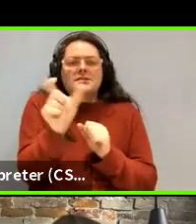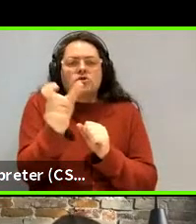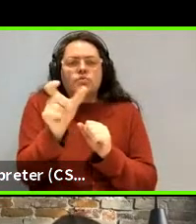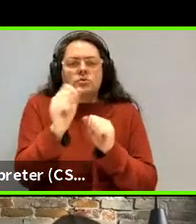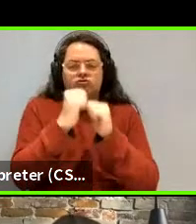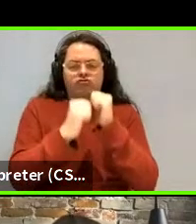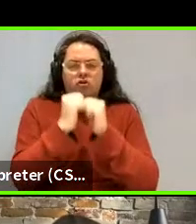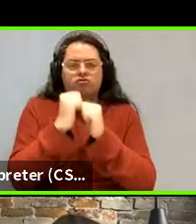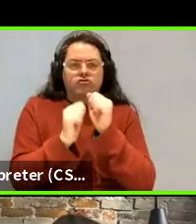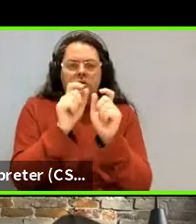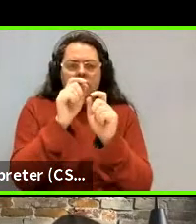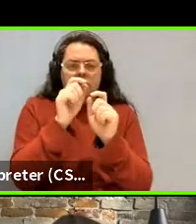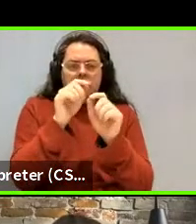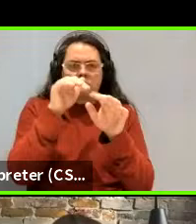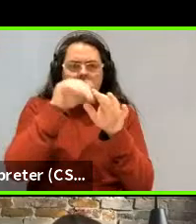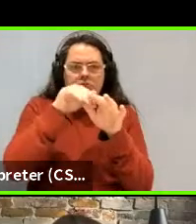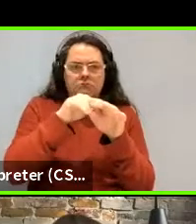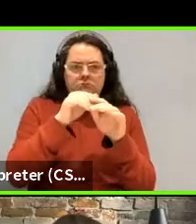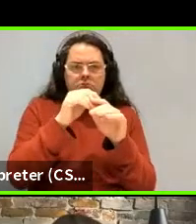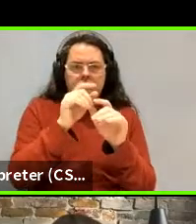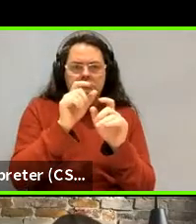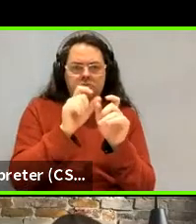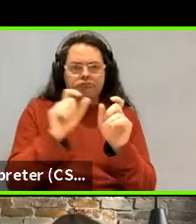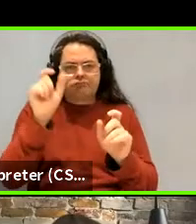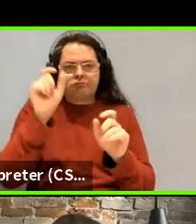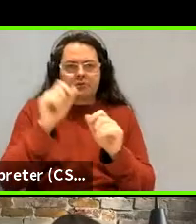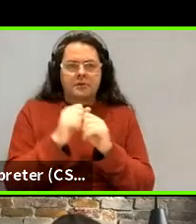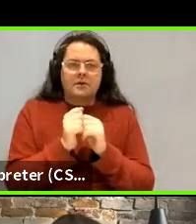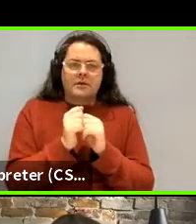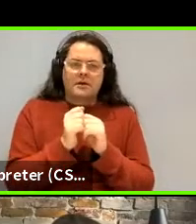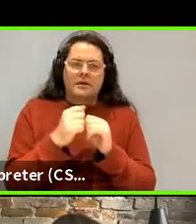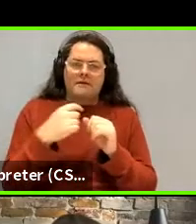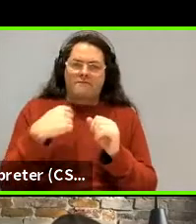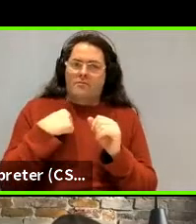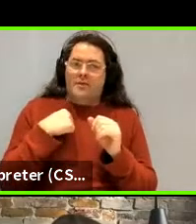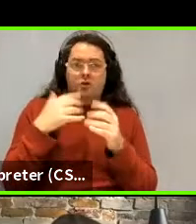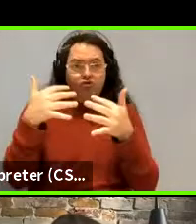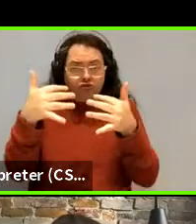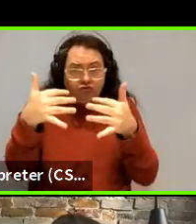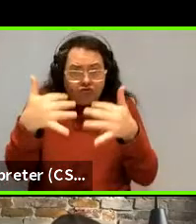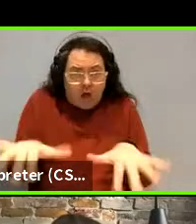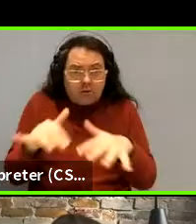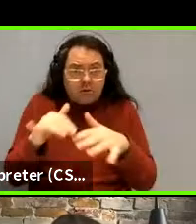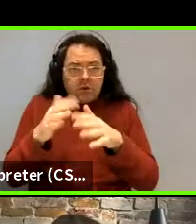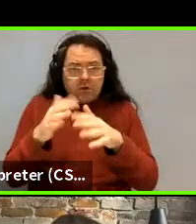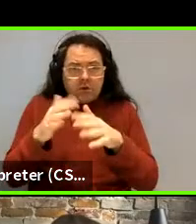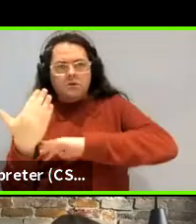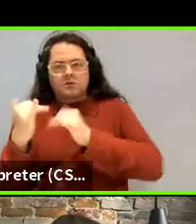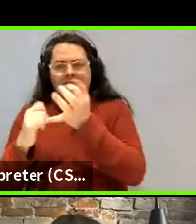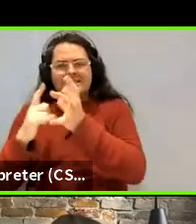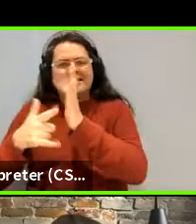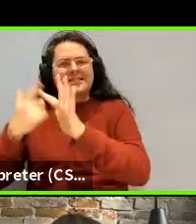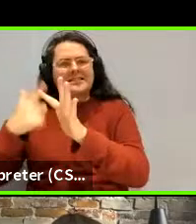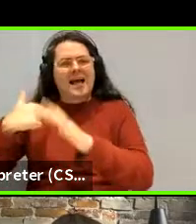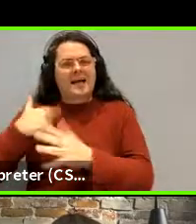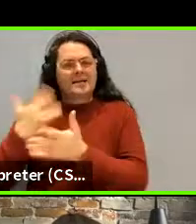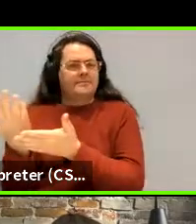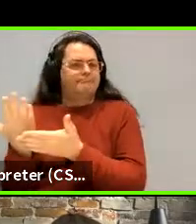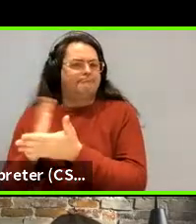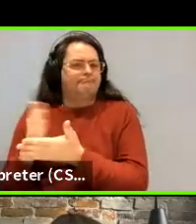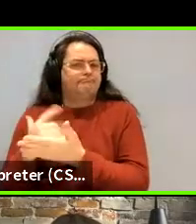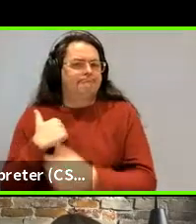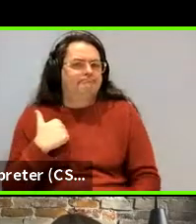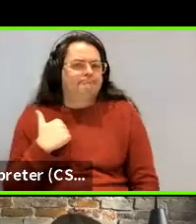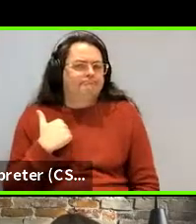wouldn't, um, cast that off to pure syntax either. The, so the constituent structure is always